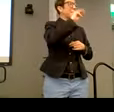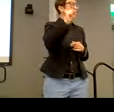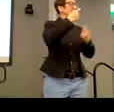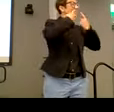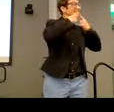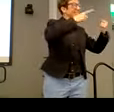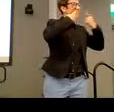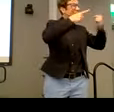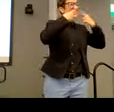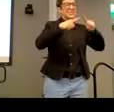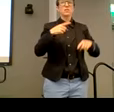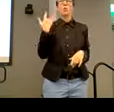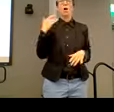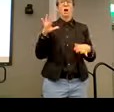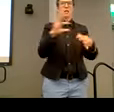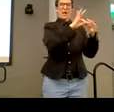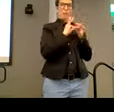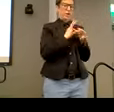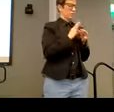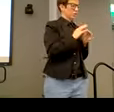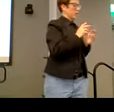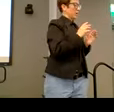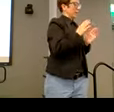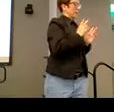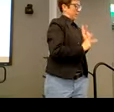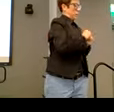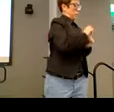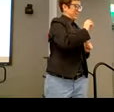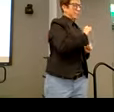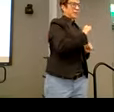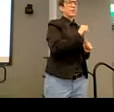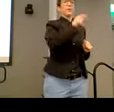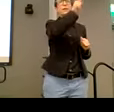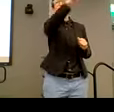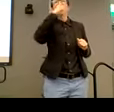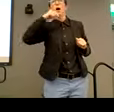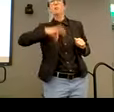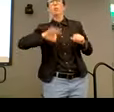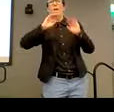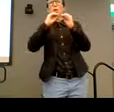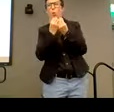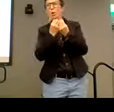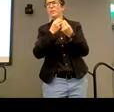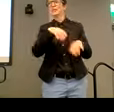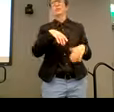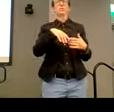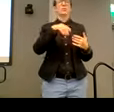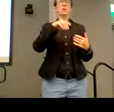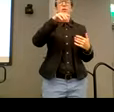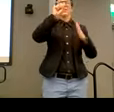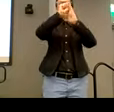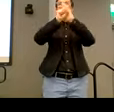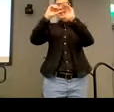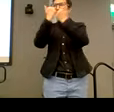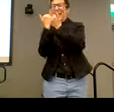collaboration between individual people with disabilities, the nonprofit organizations that you're so rich with here, the state